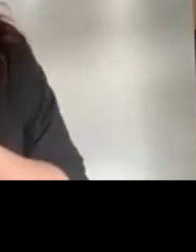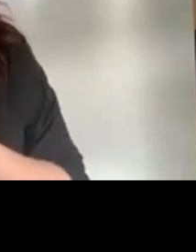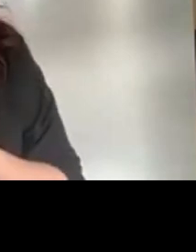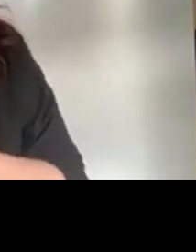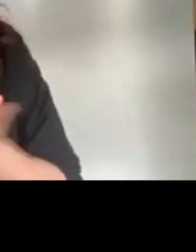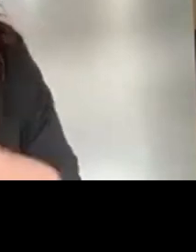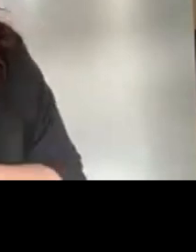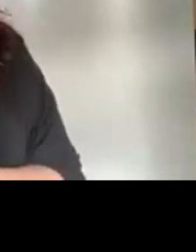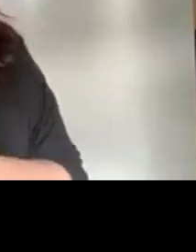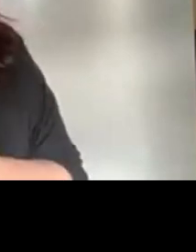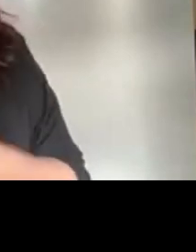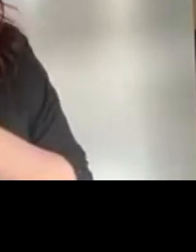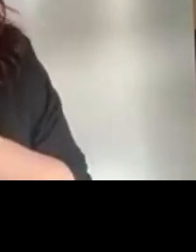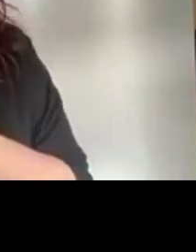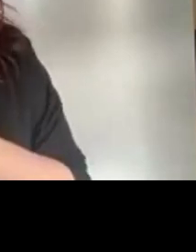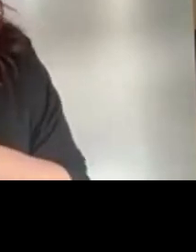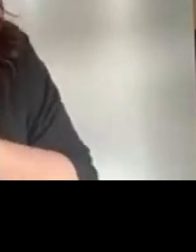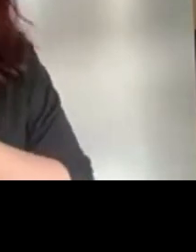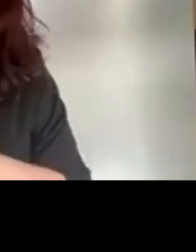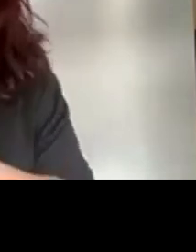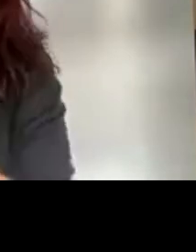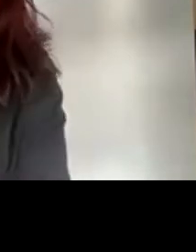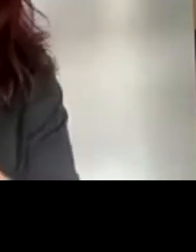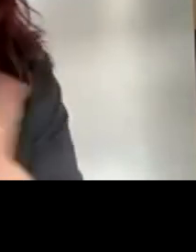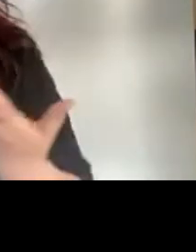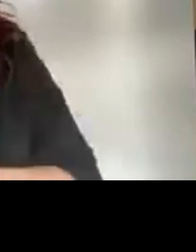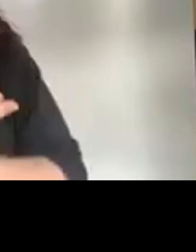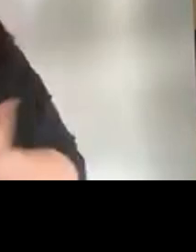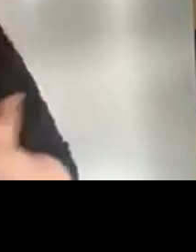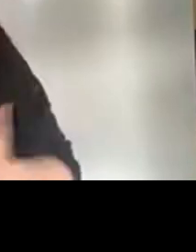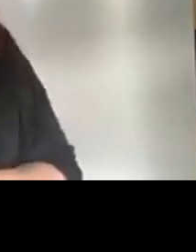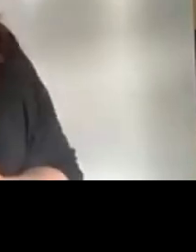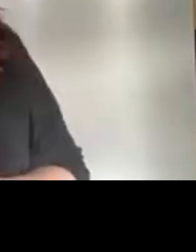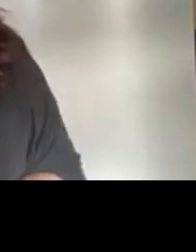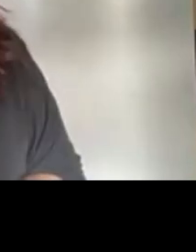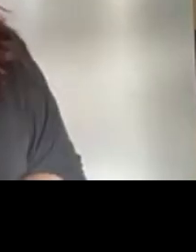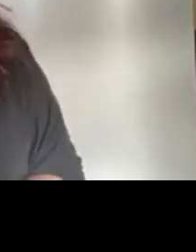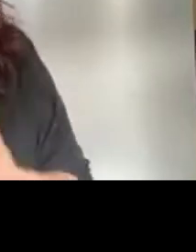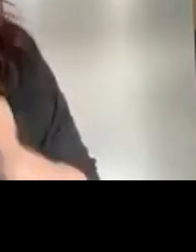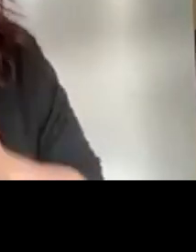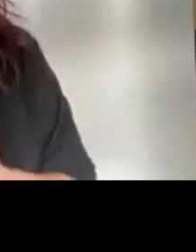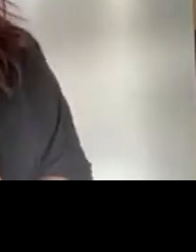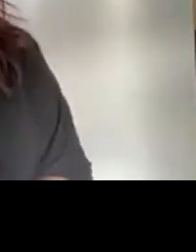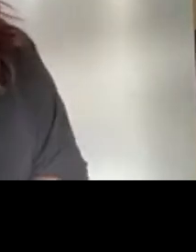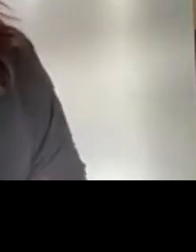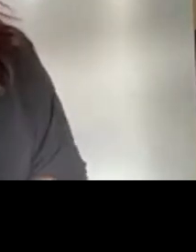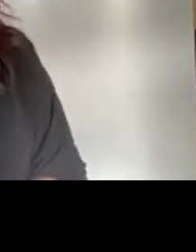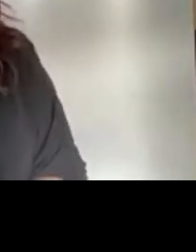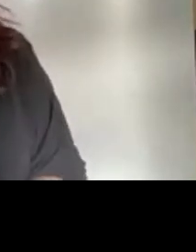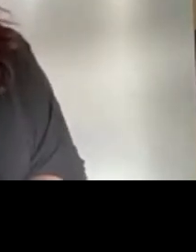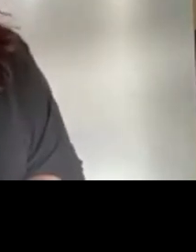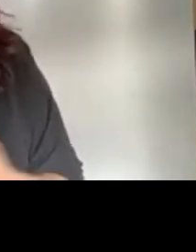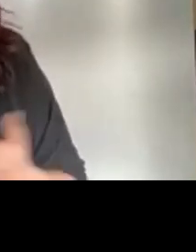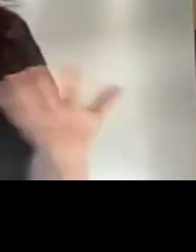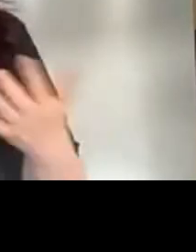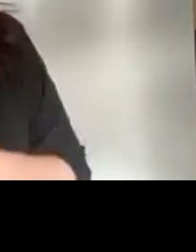fully participate in the chat and discussion please do keep your mics off unless you're speaking so hopefully ensure